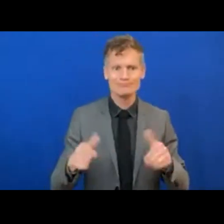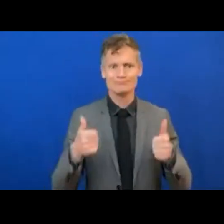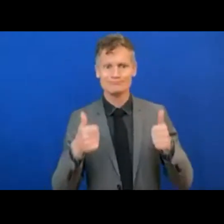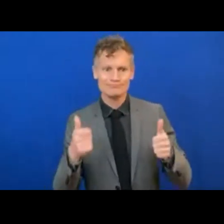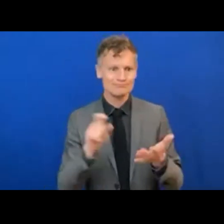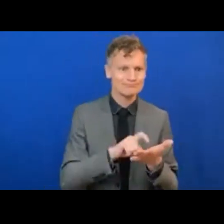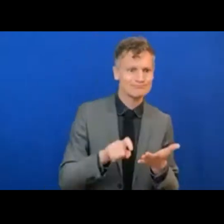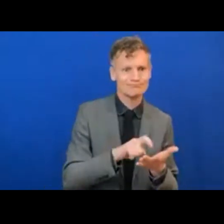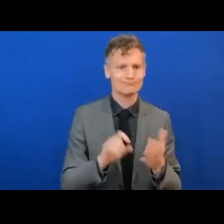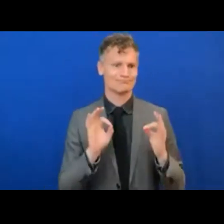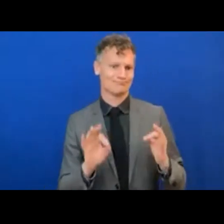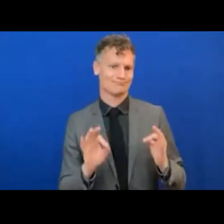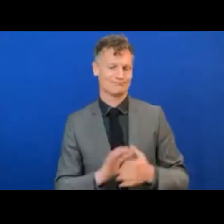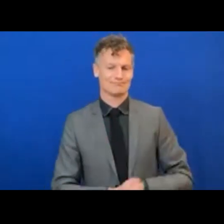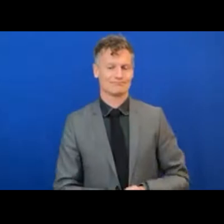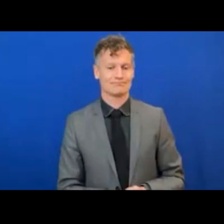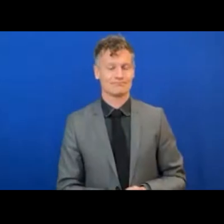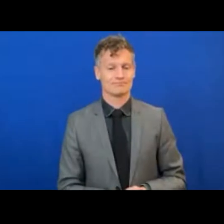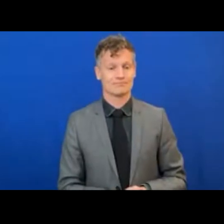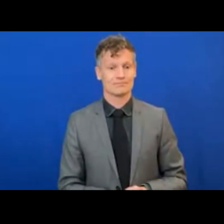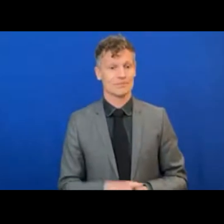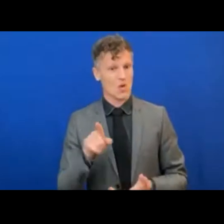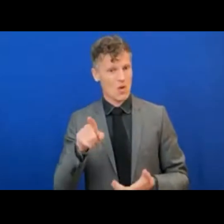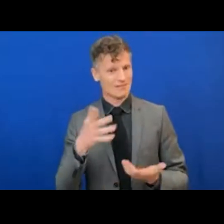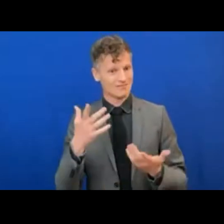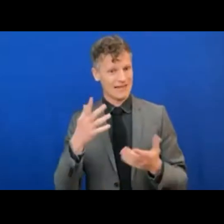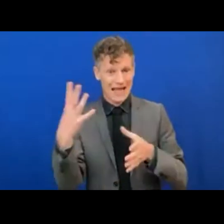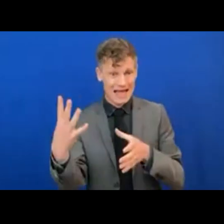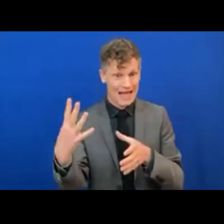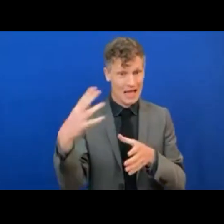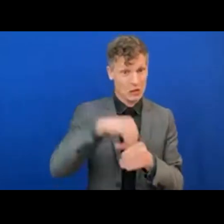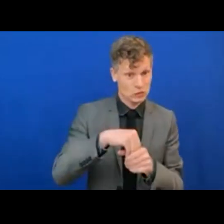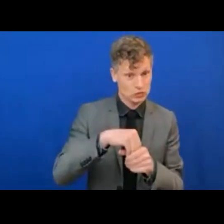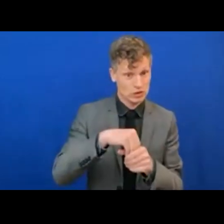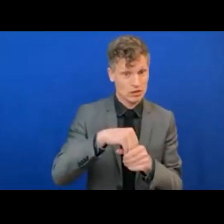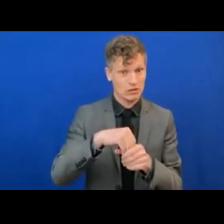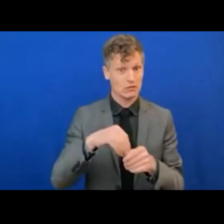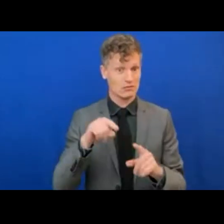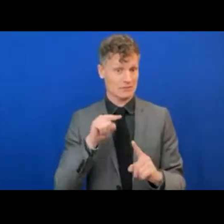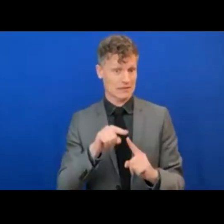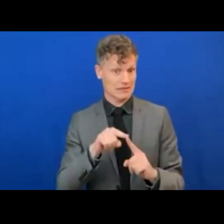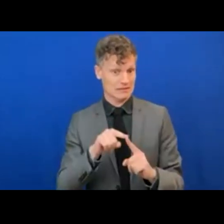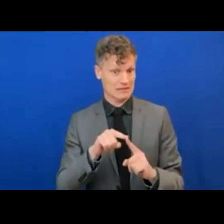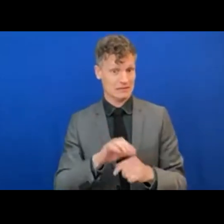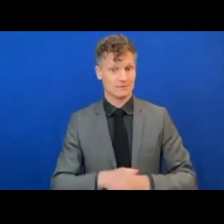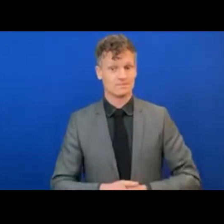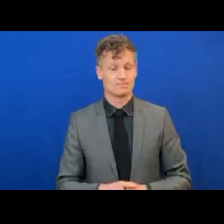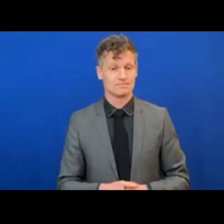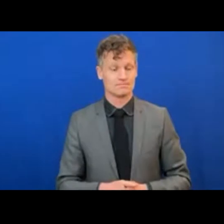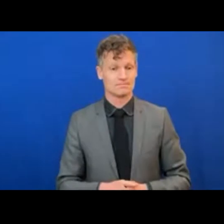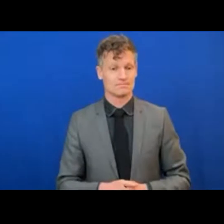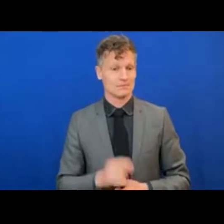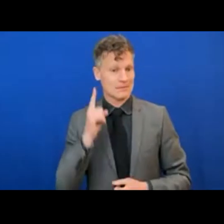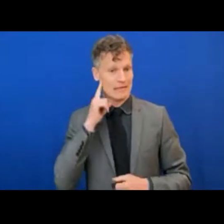concept, inclusion or inclusivity is a mindset and a perspective that needs to be a